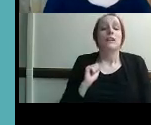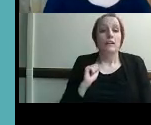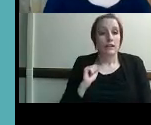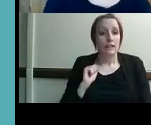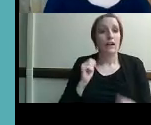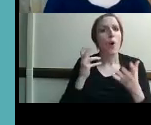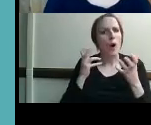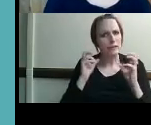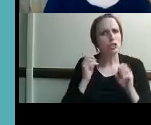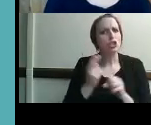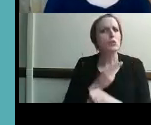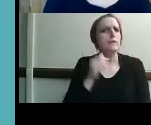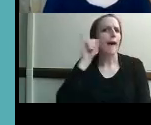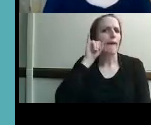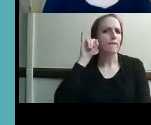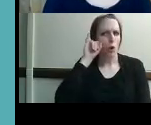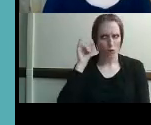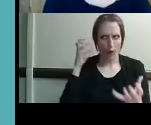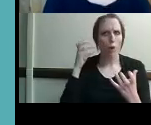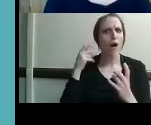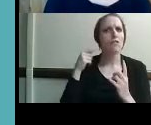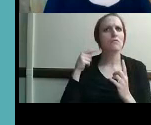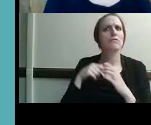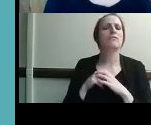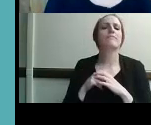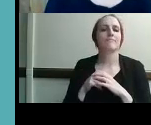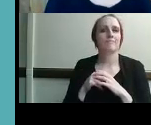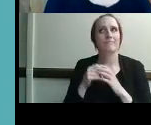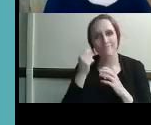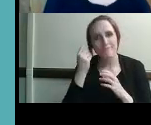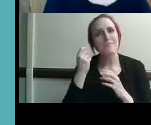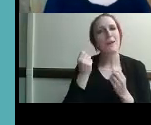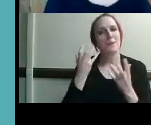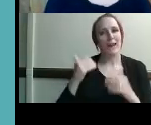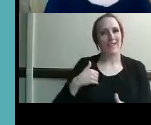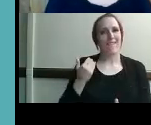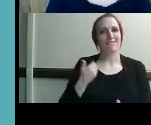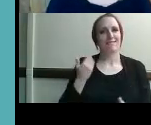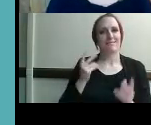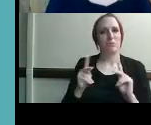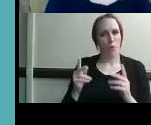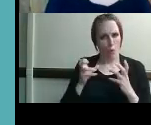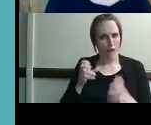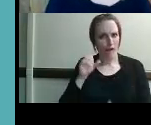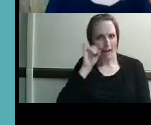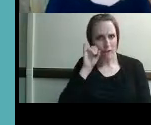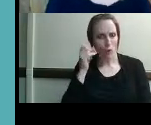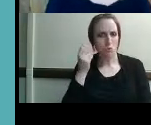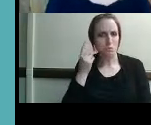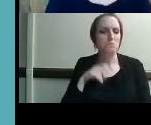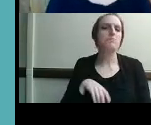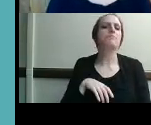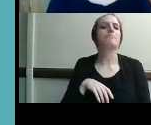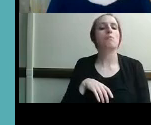use an iphone i think you know so many younger um individuals want those iphones we were able to